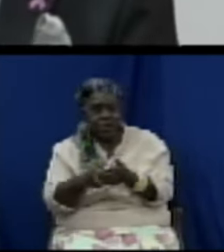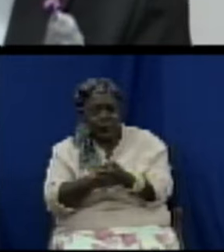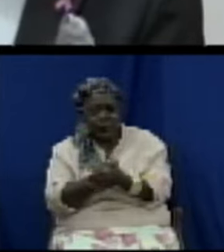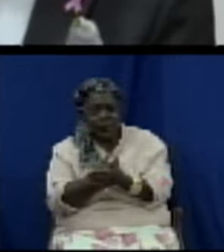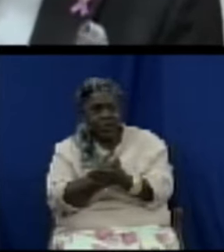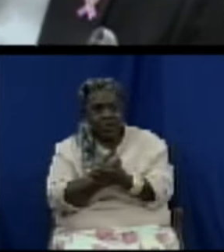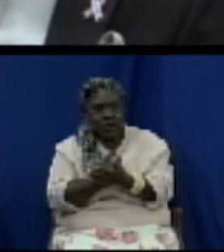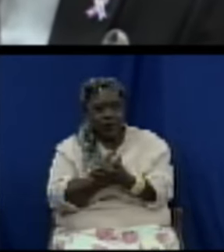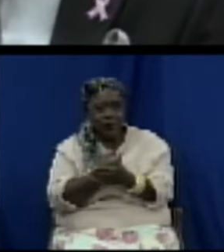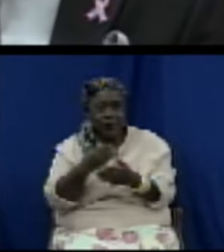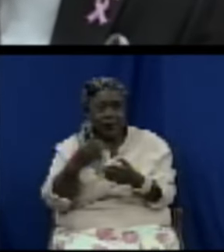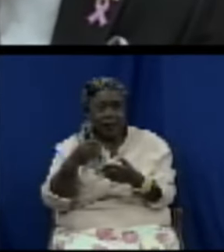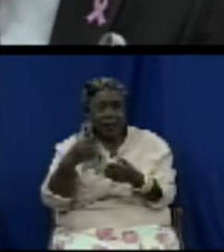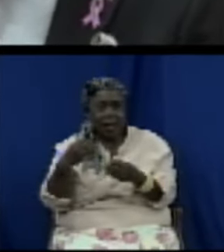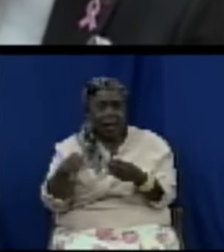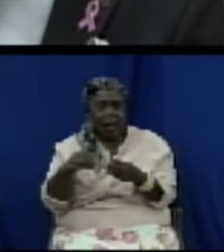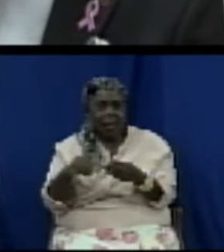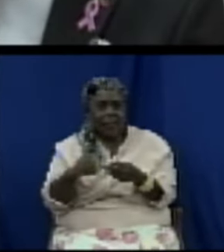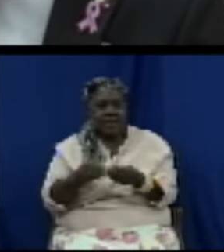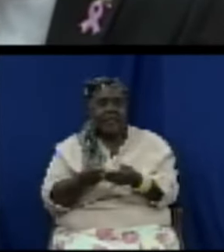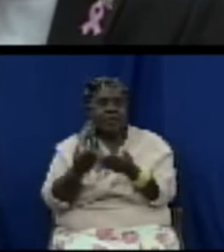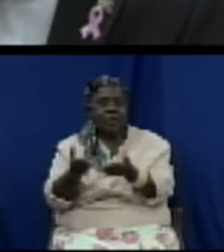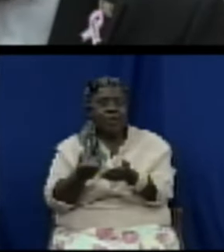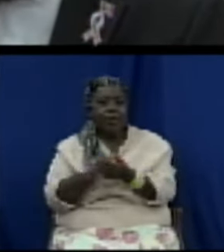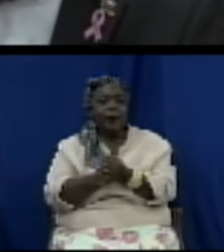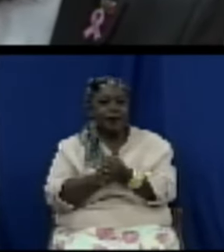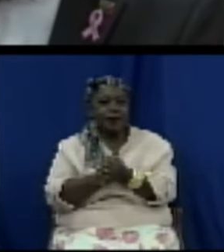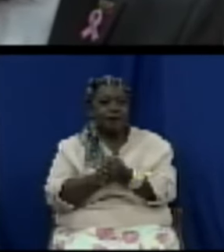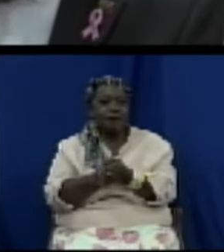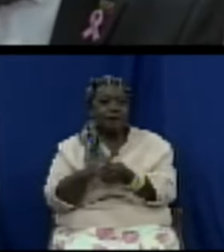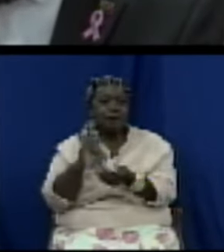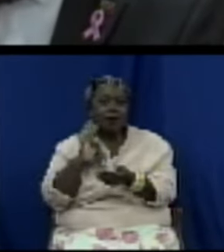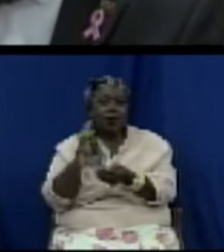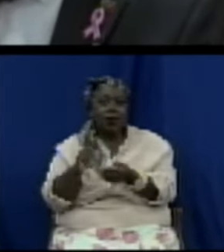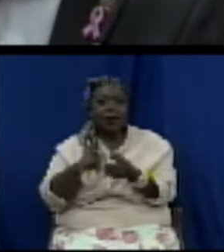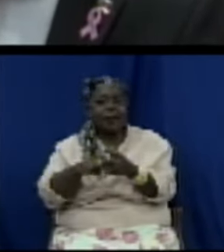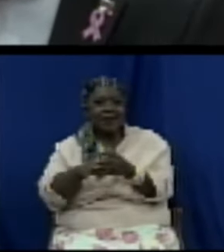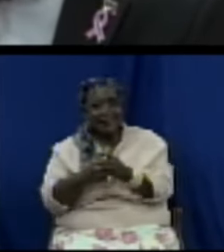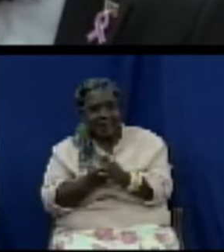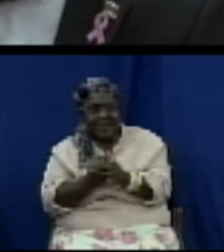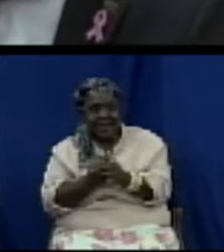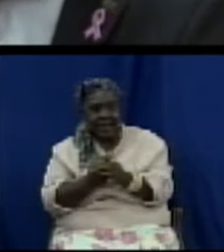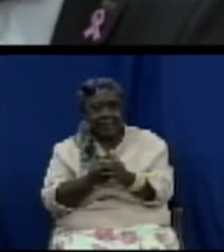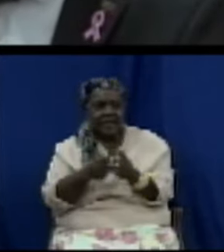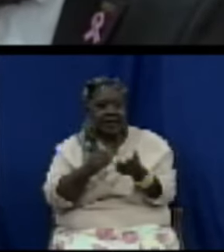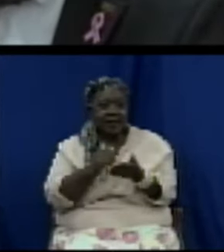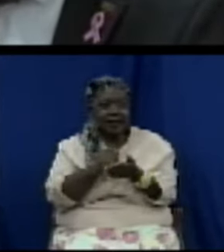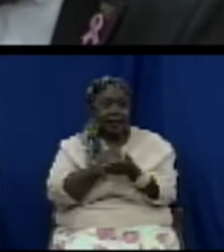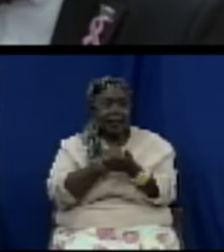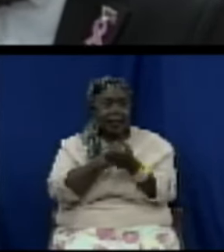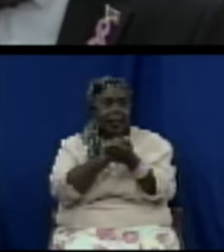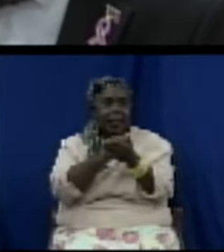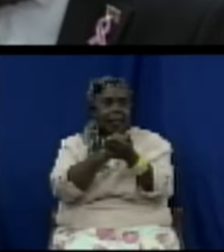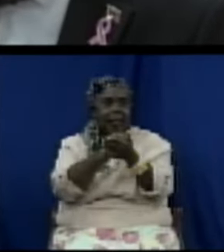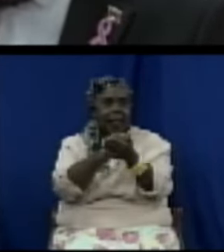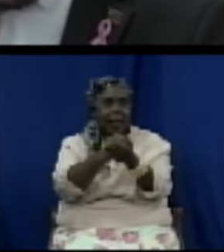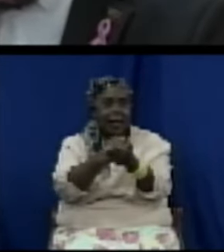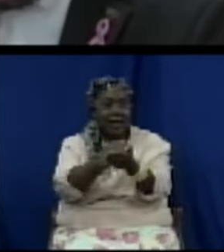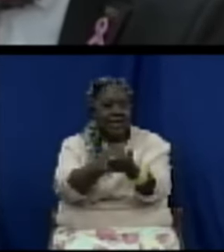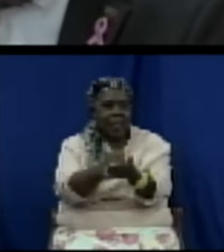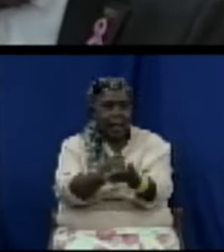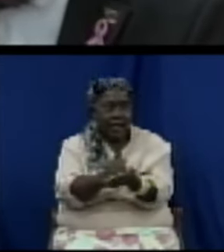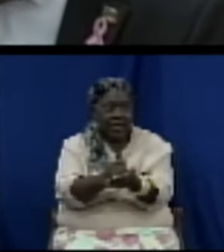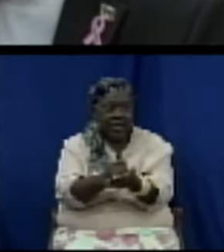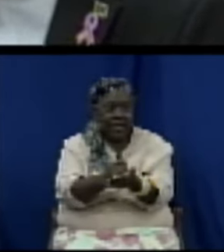include the conducting it's going to help me may not find the